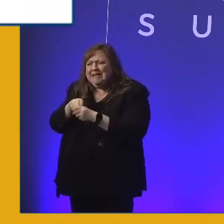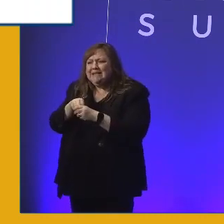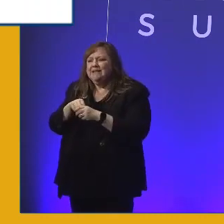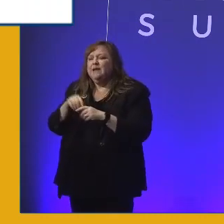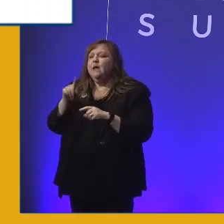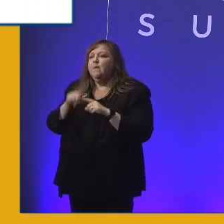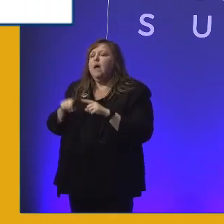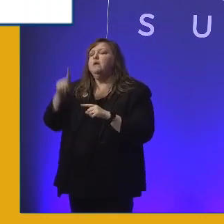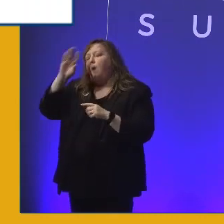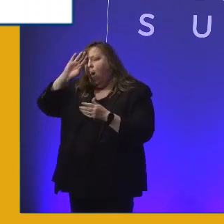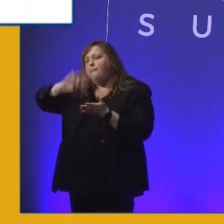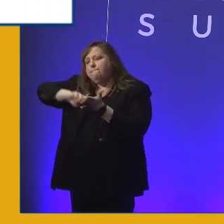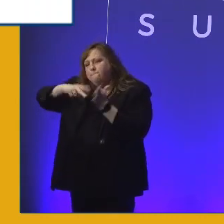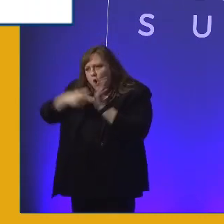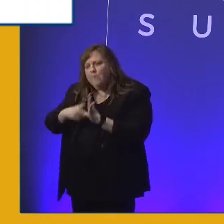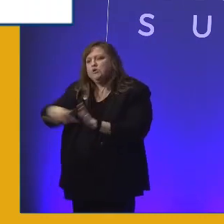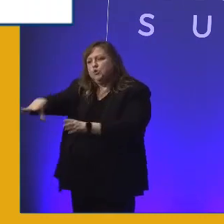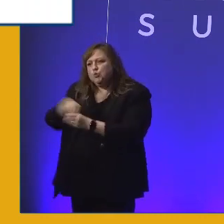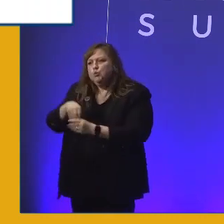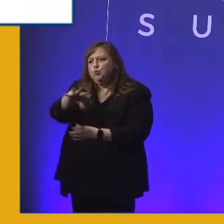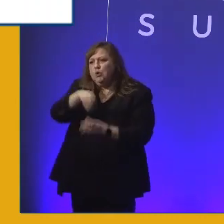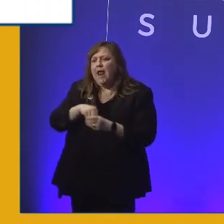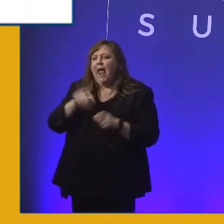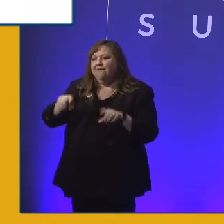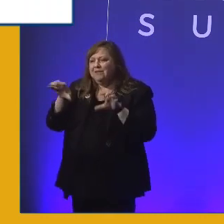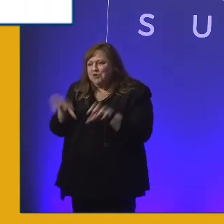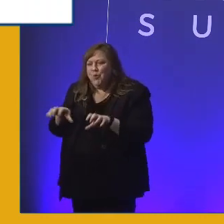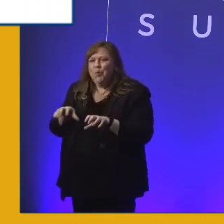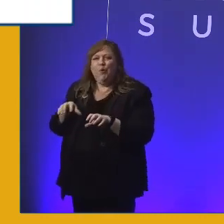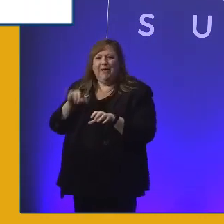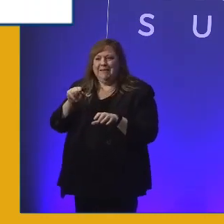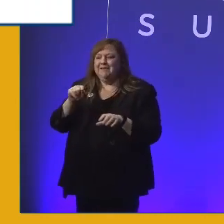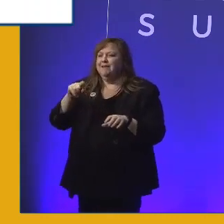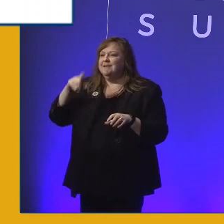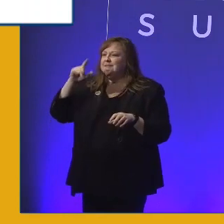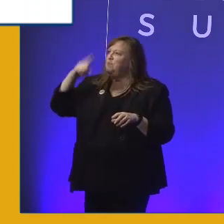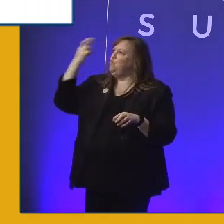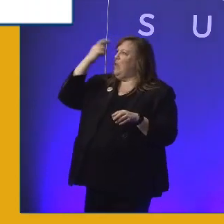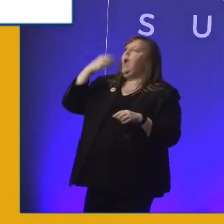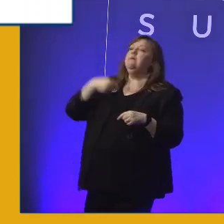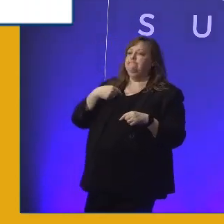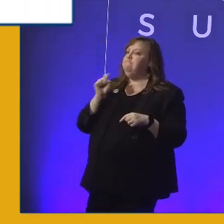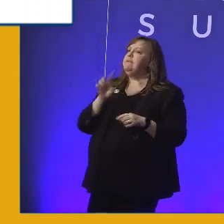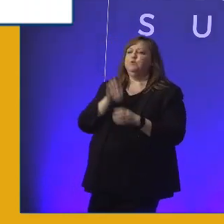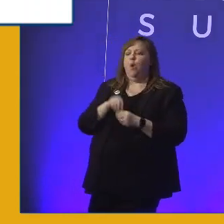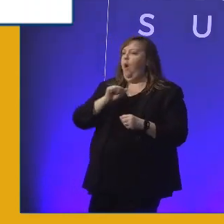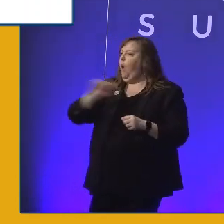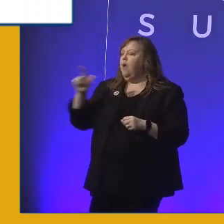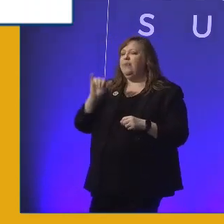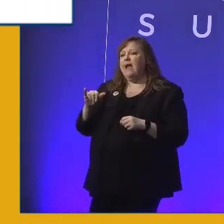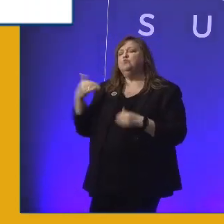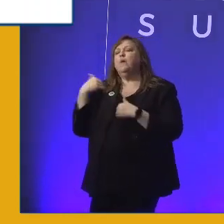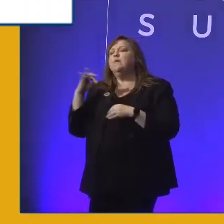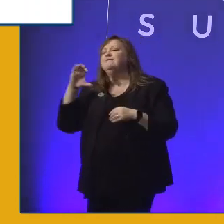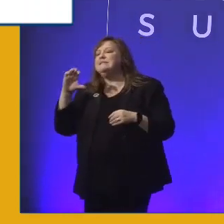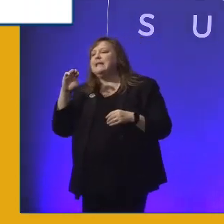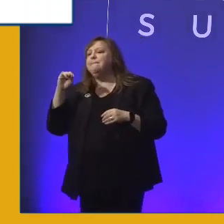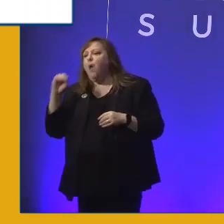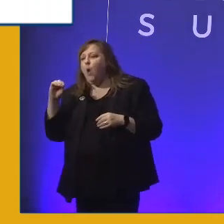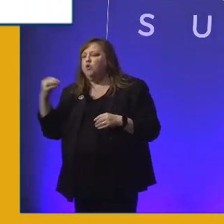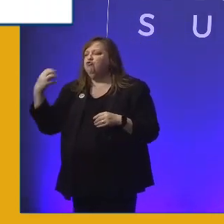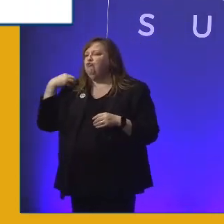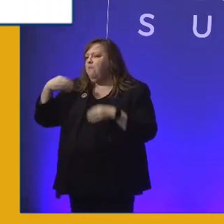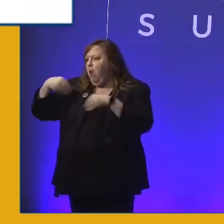deliberate inclusion. It has to be done. People actually have to realize it's a, it's something they have to do. That's the responsibility of a CMO. CTO,